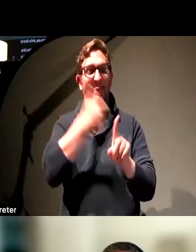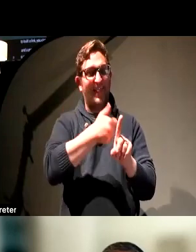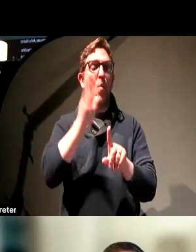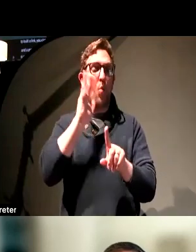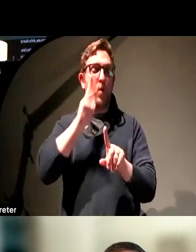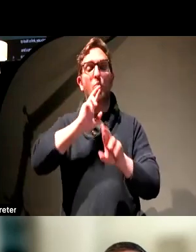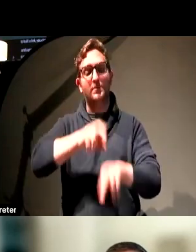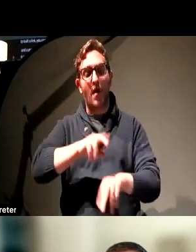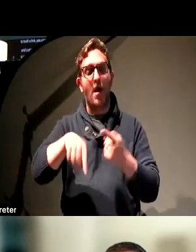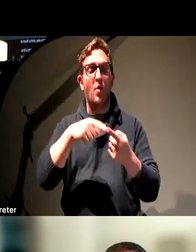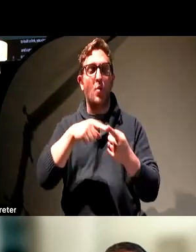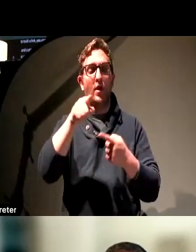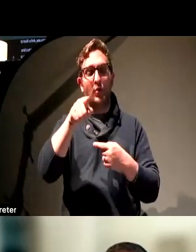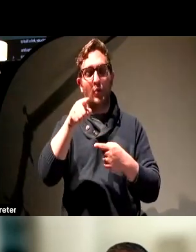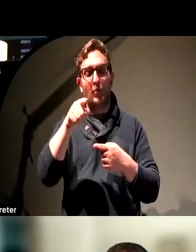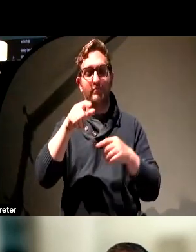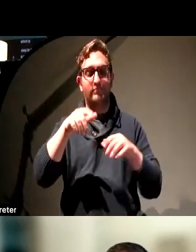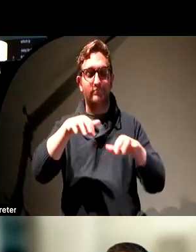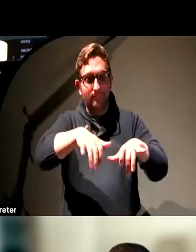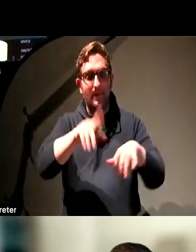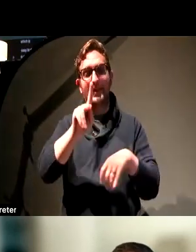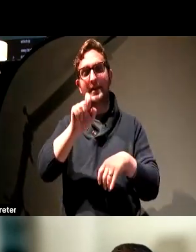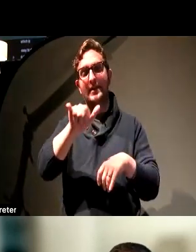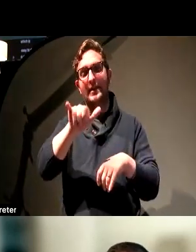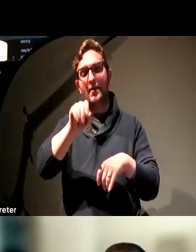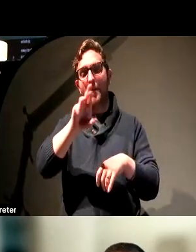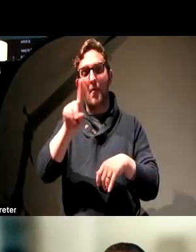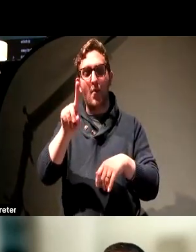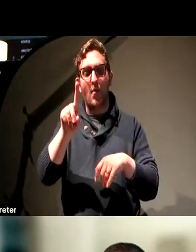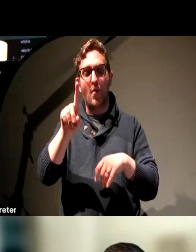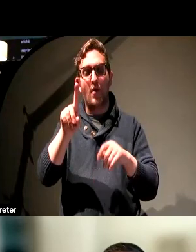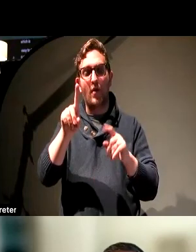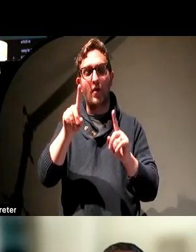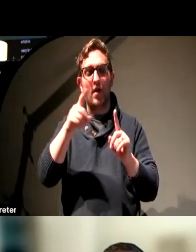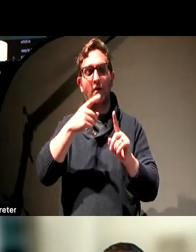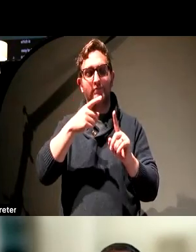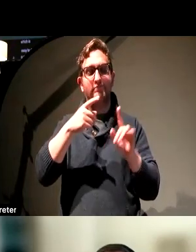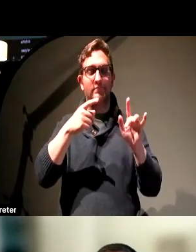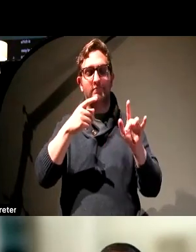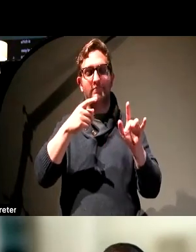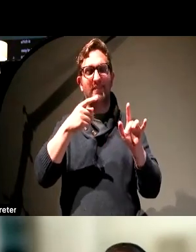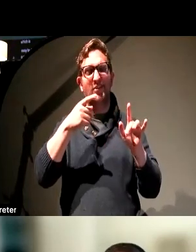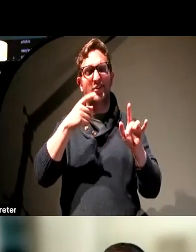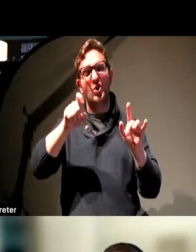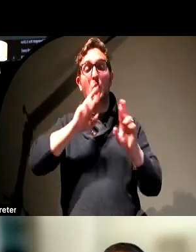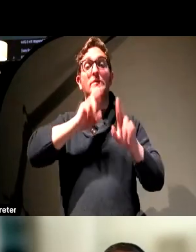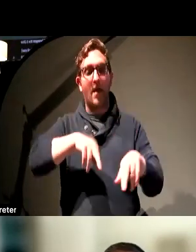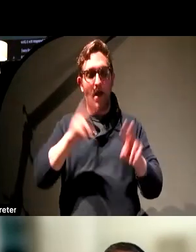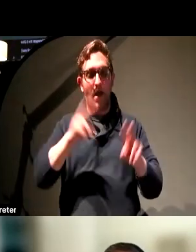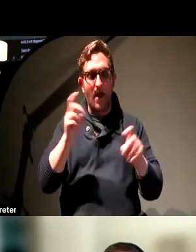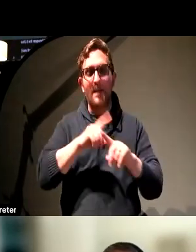way that you would expect from the speech input perspective or from the keyboard. There are a couple of things to make sure